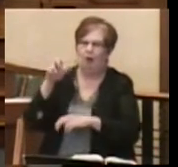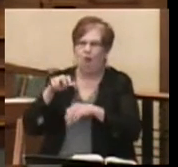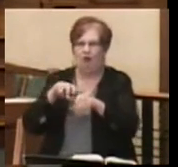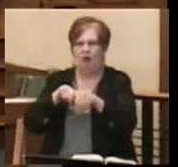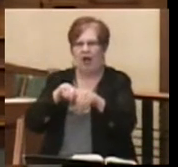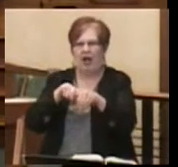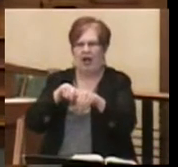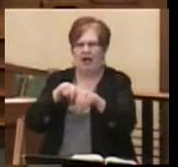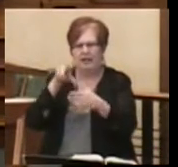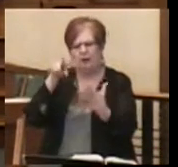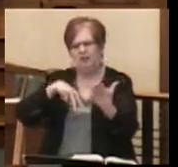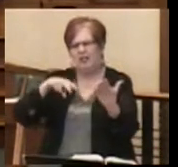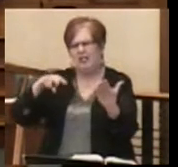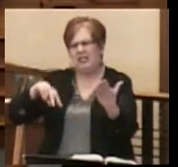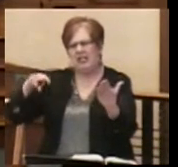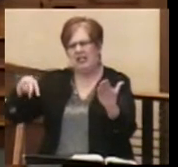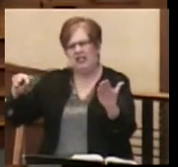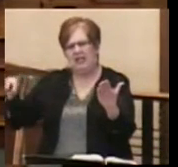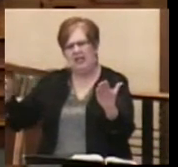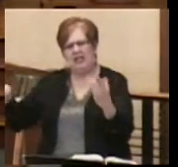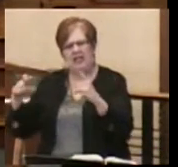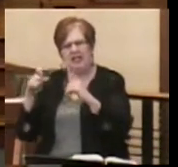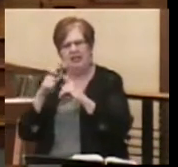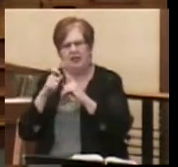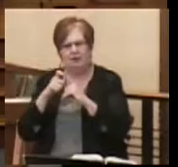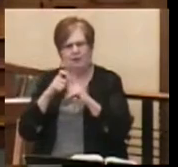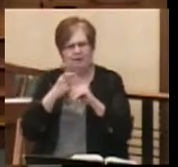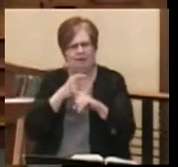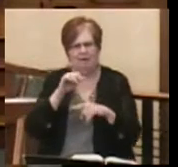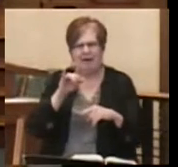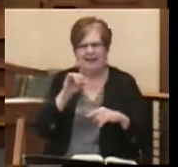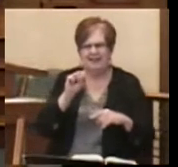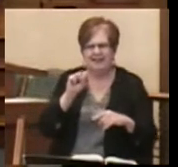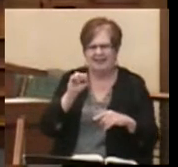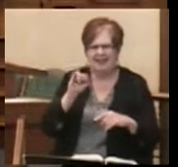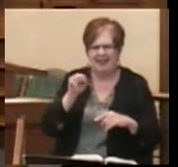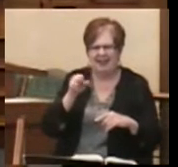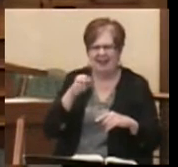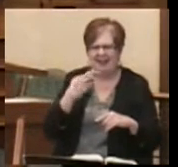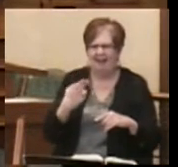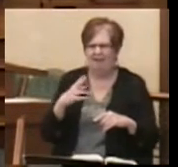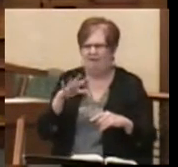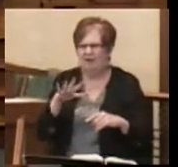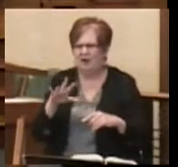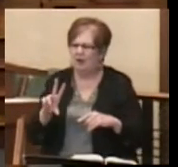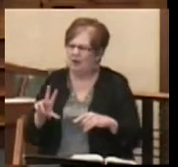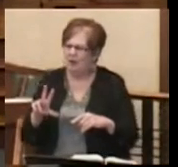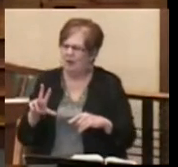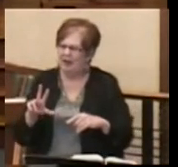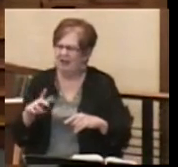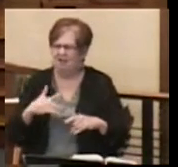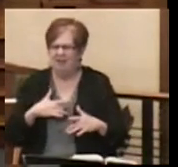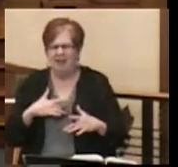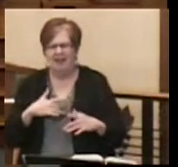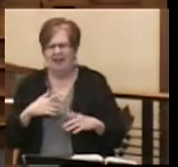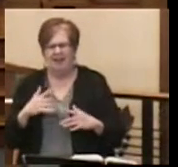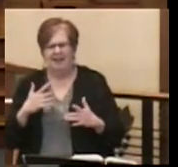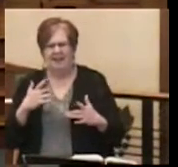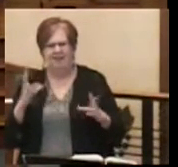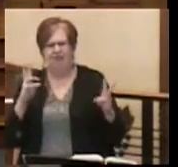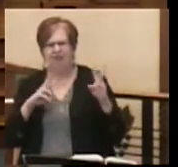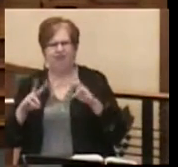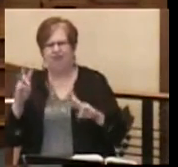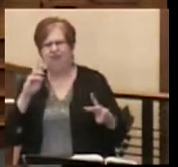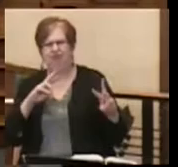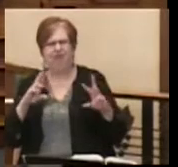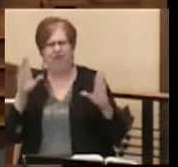words that we have read out of Isaiah 53 today. And he is confused. The apostle Philip goes to him and says, Do you